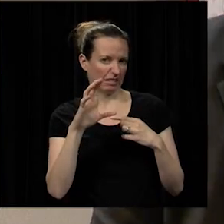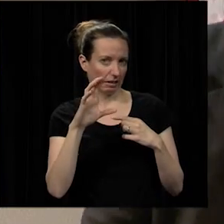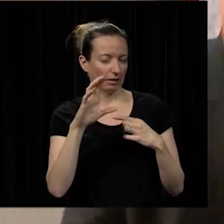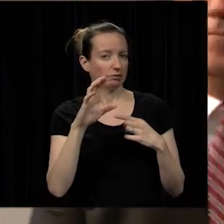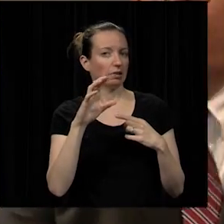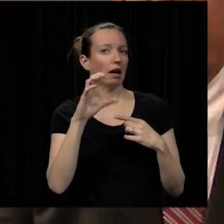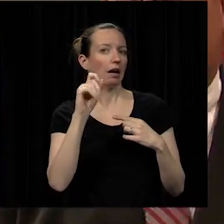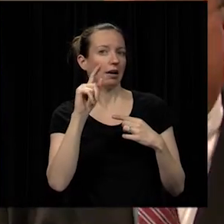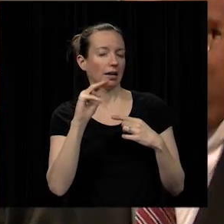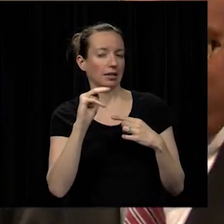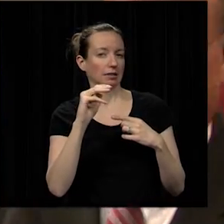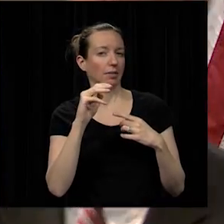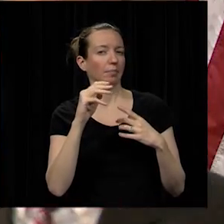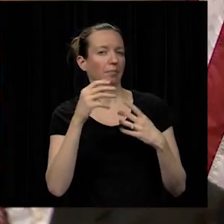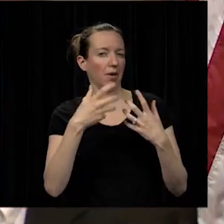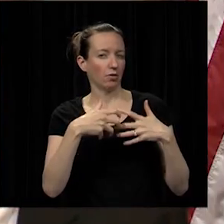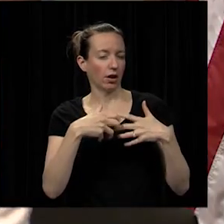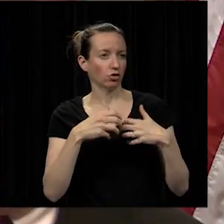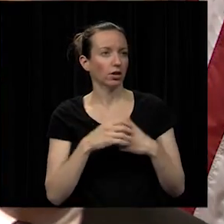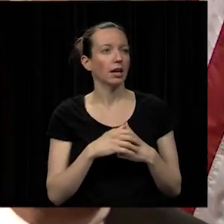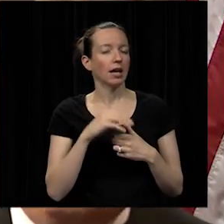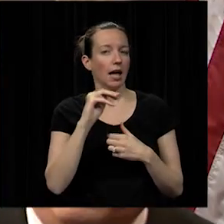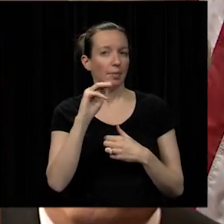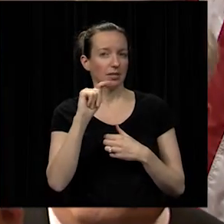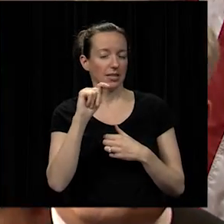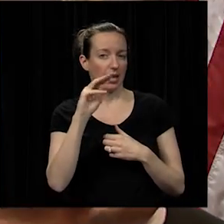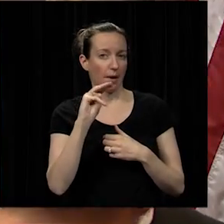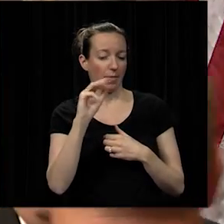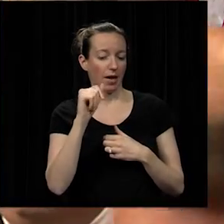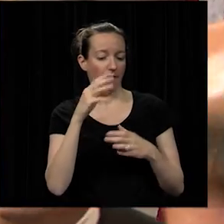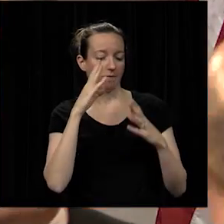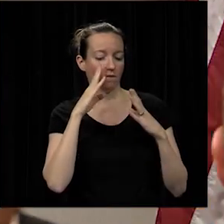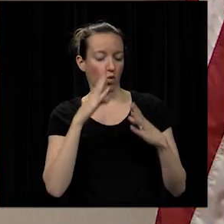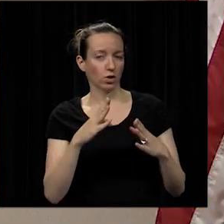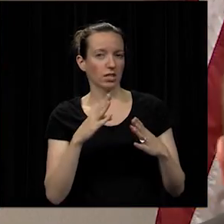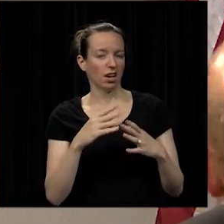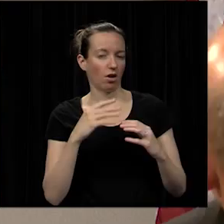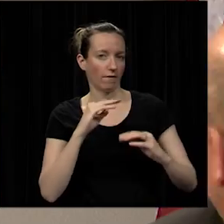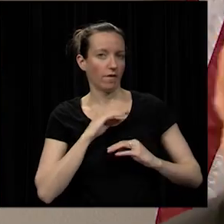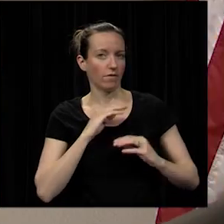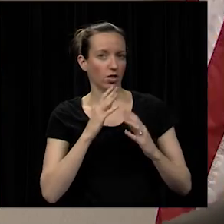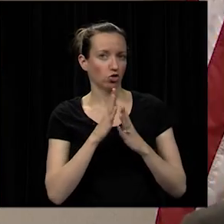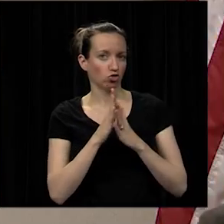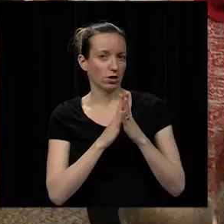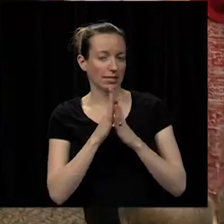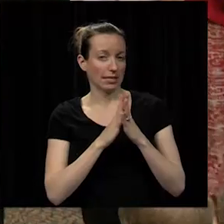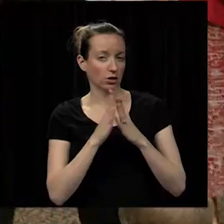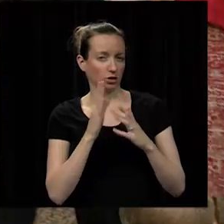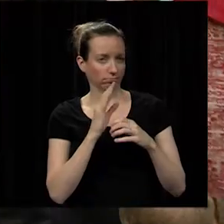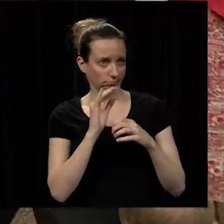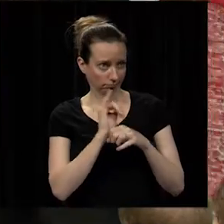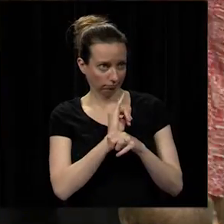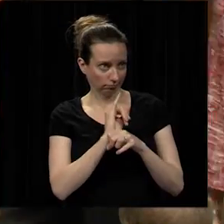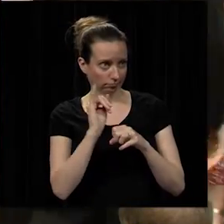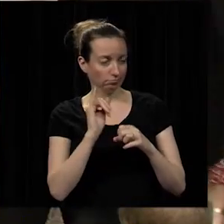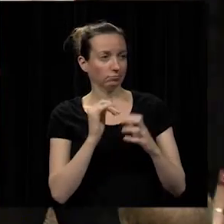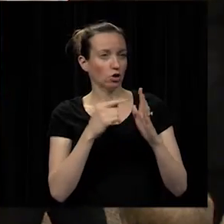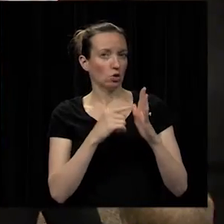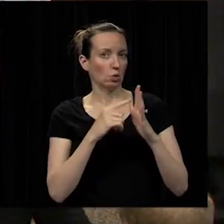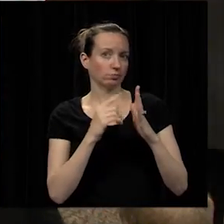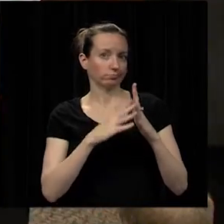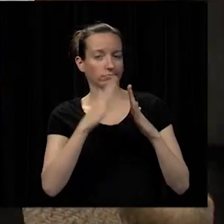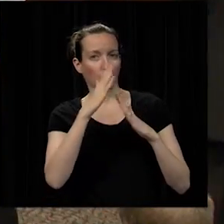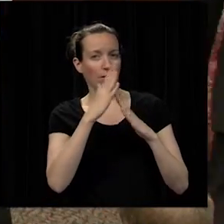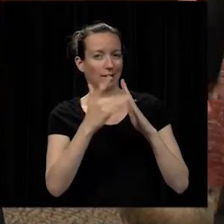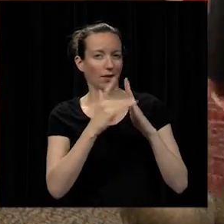the ntma focuses on fulfilling strategic initiatives of the network of industry partners that include the premier technology leaders of the world